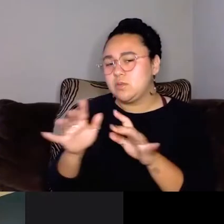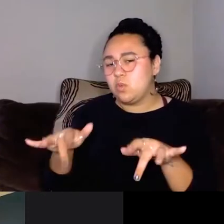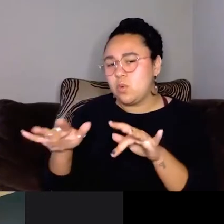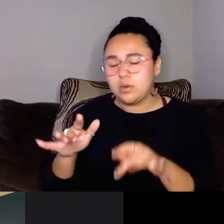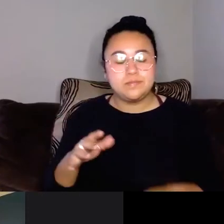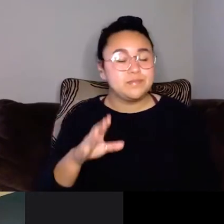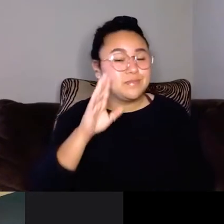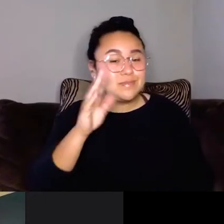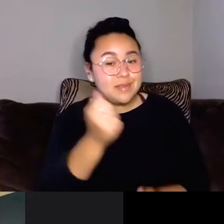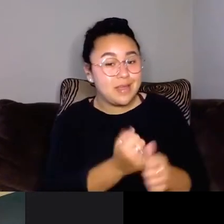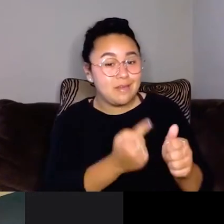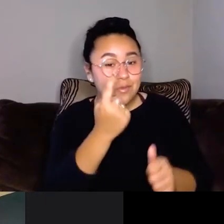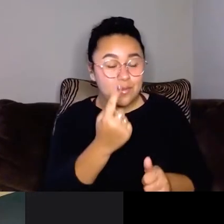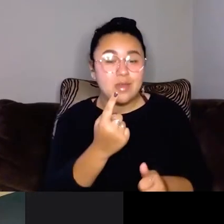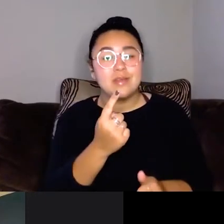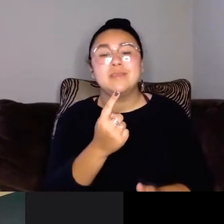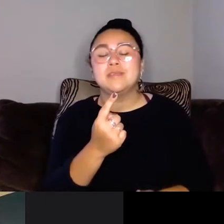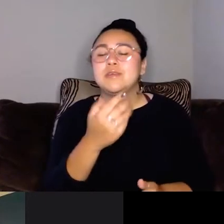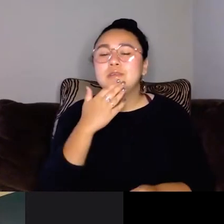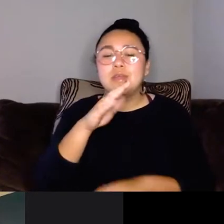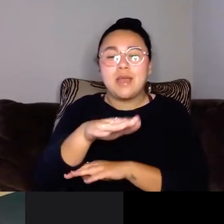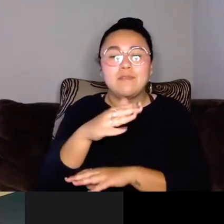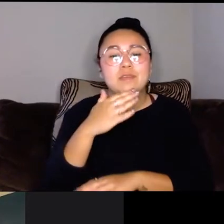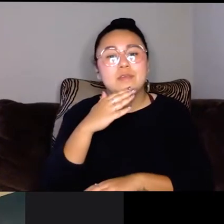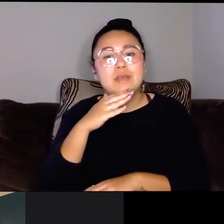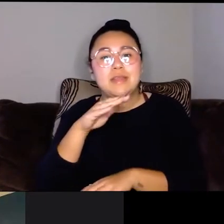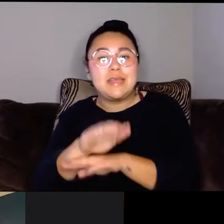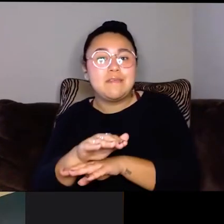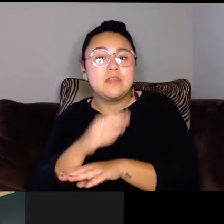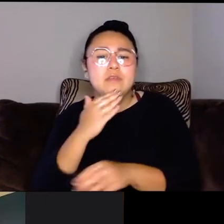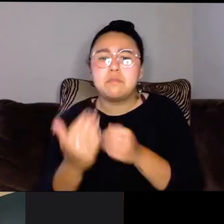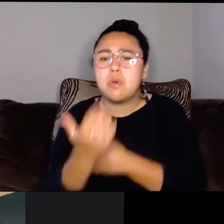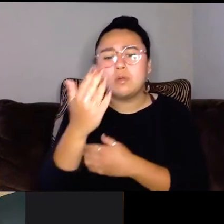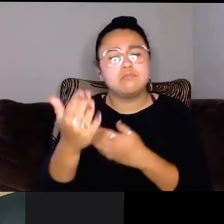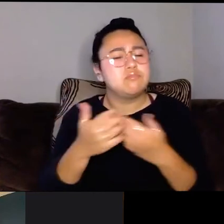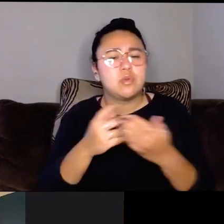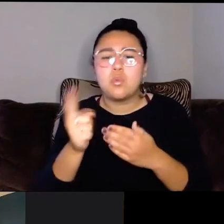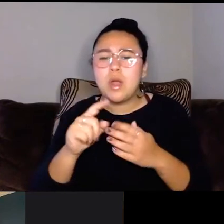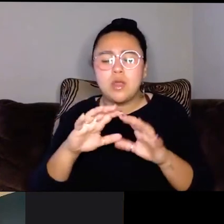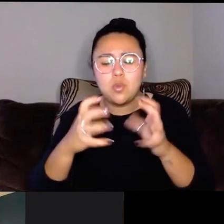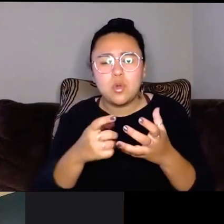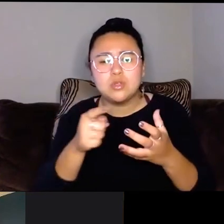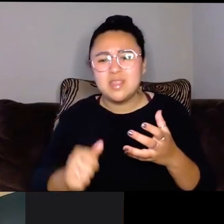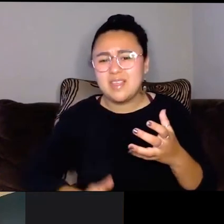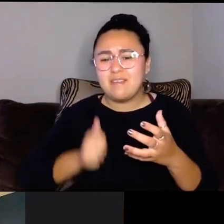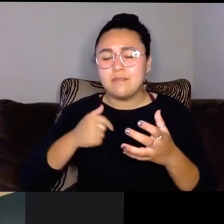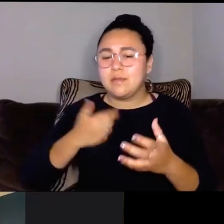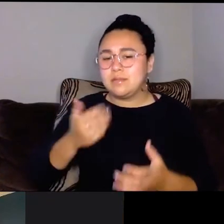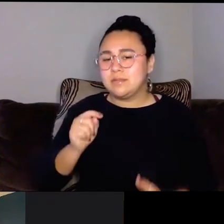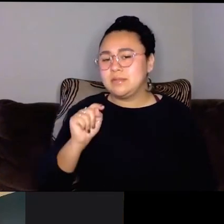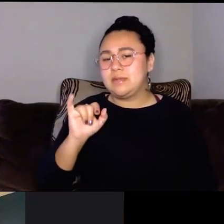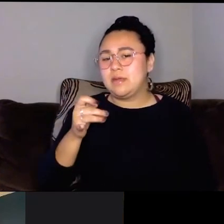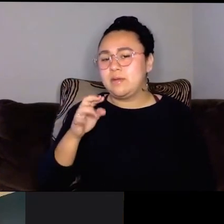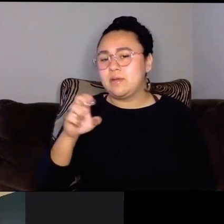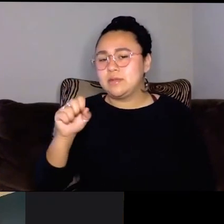Hi, everyone. Good afternoon, good evening, good morning, wherever you are in the world. I am Tigris Osborne. I'm the